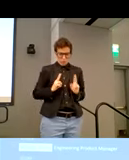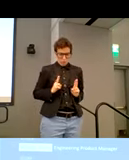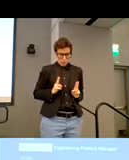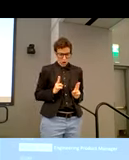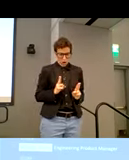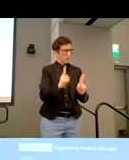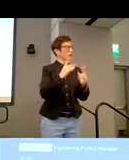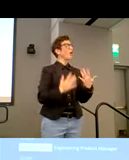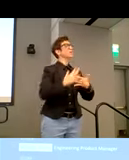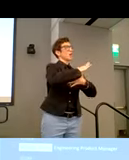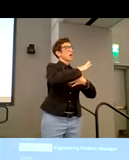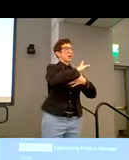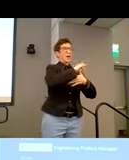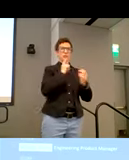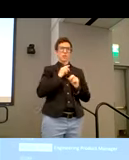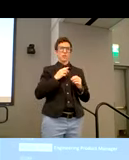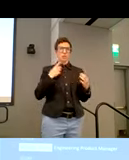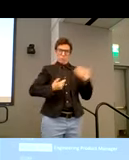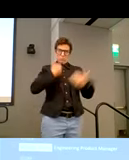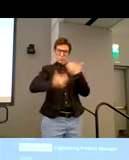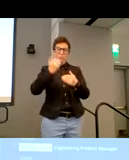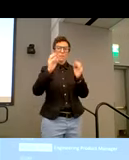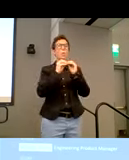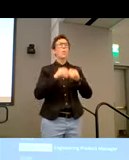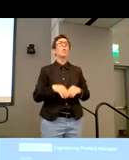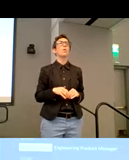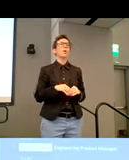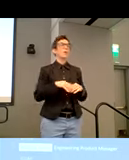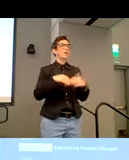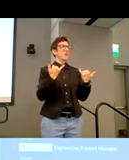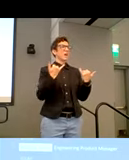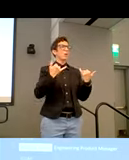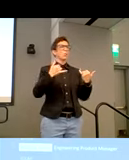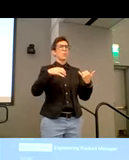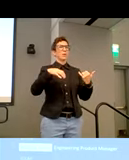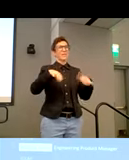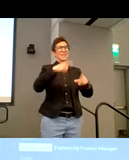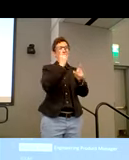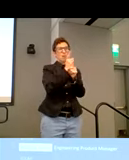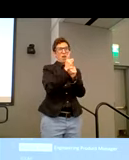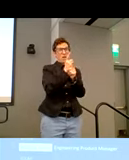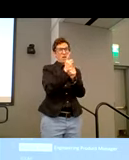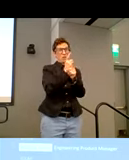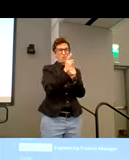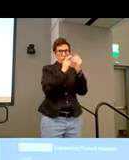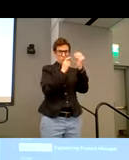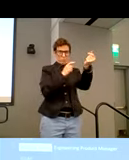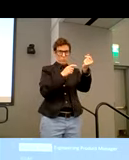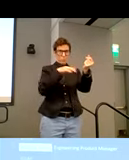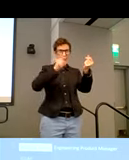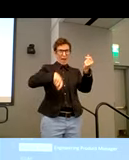priorities. And I'd say, things, know, now more than ever, uh, getting it right from the get-go, uh, when I say, right, I mean, accessibility